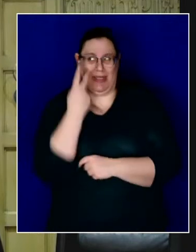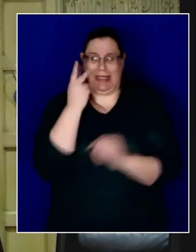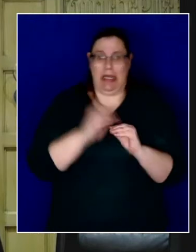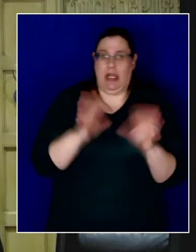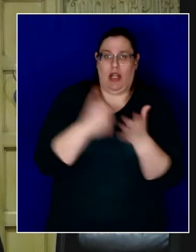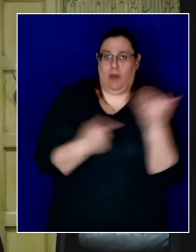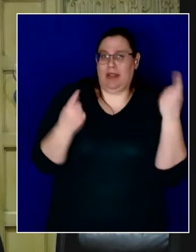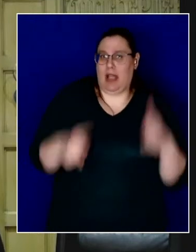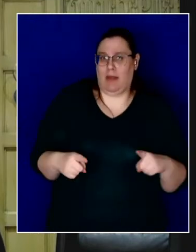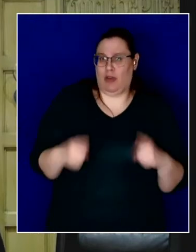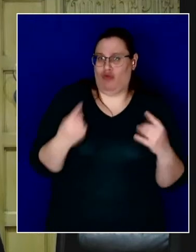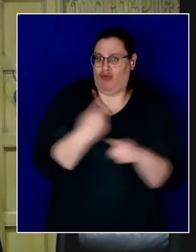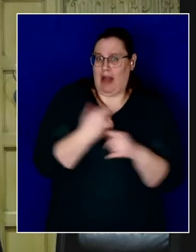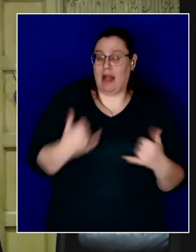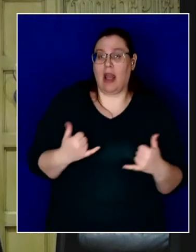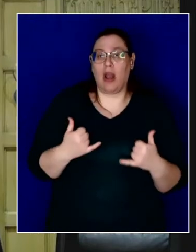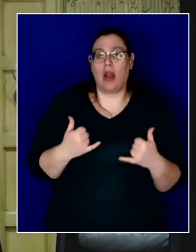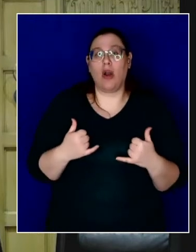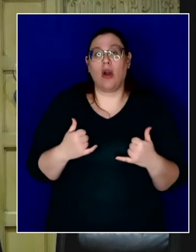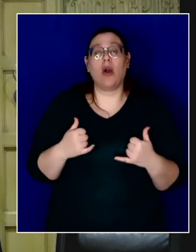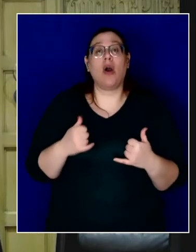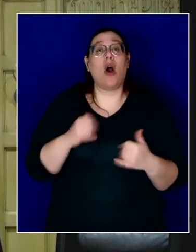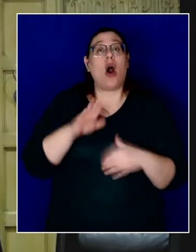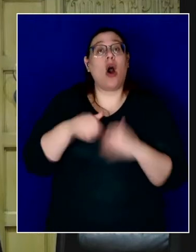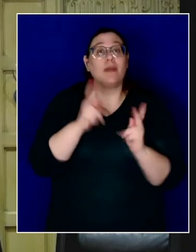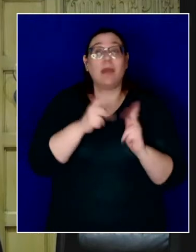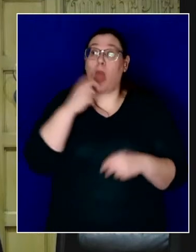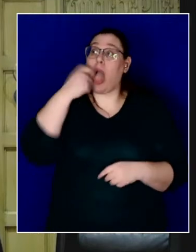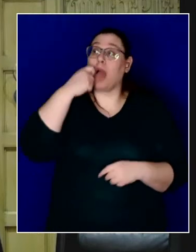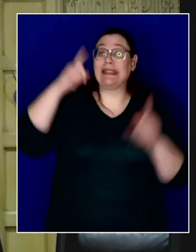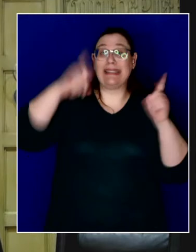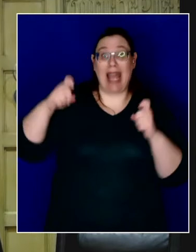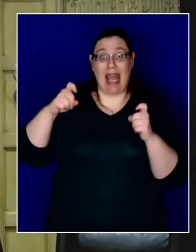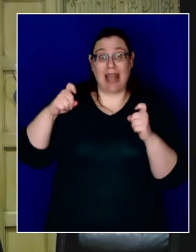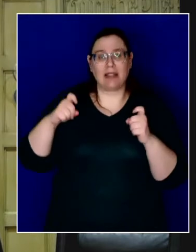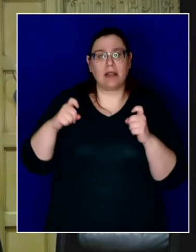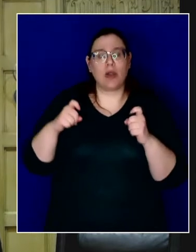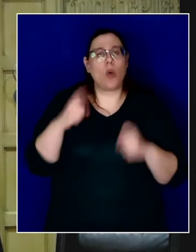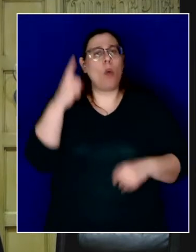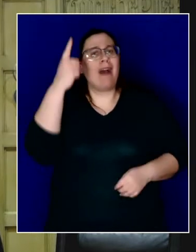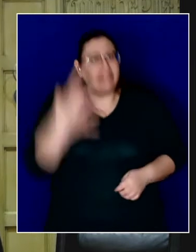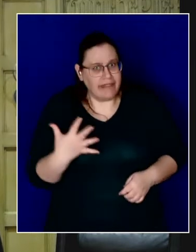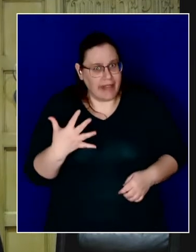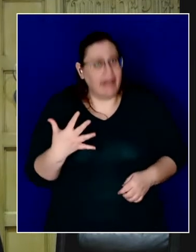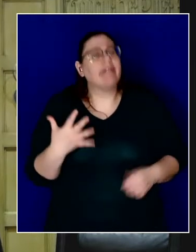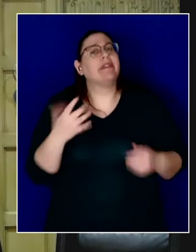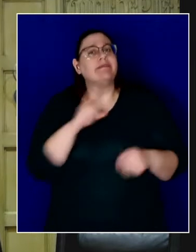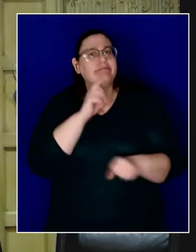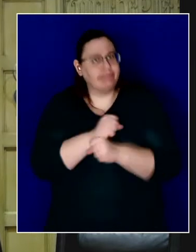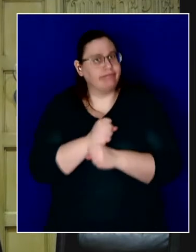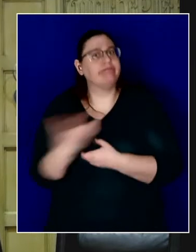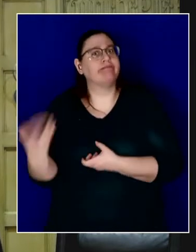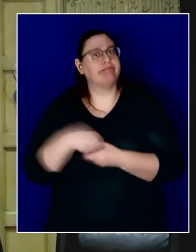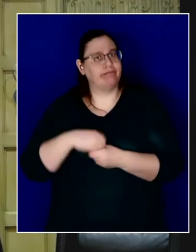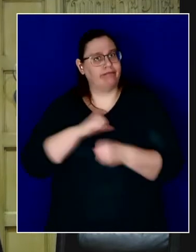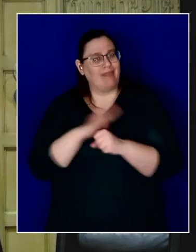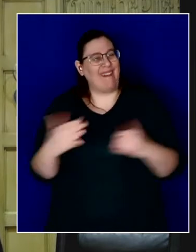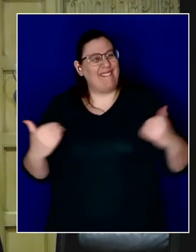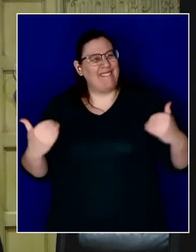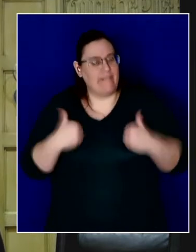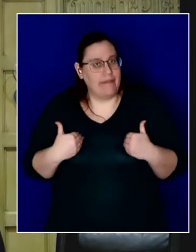One in five Angelenos who are testing to see if they're COVID positive are now COVID positive.